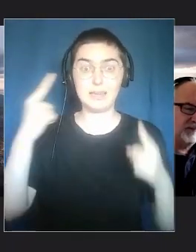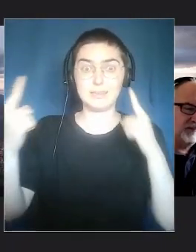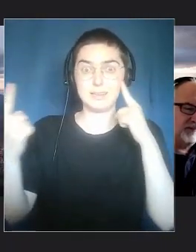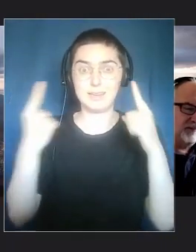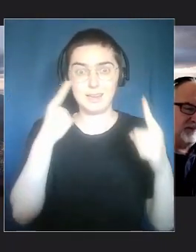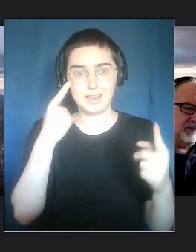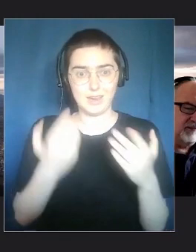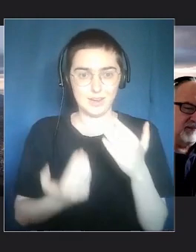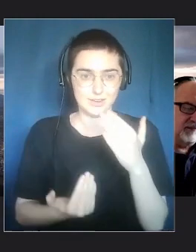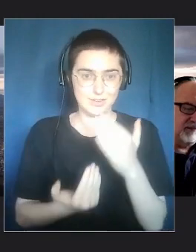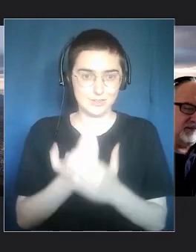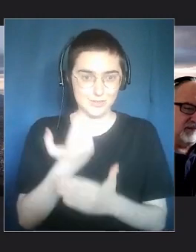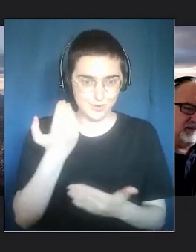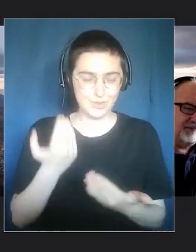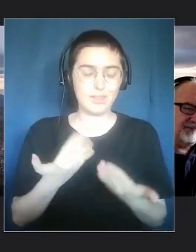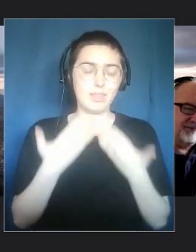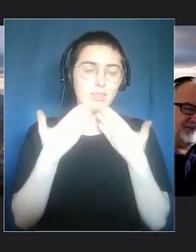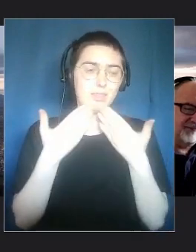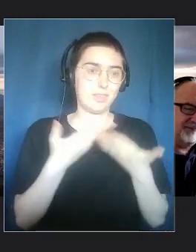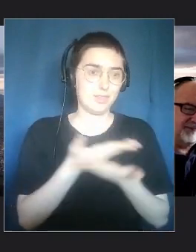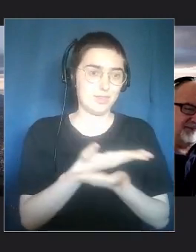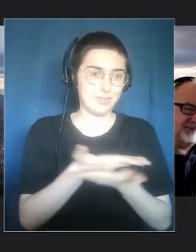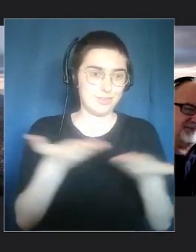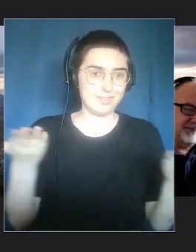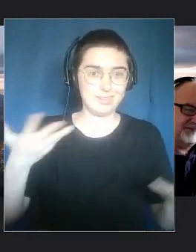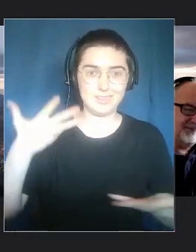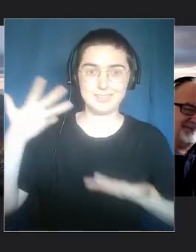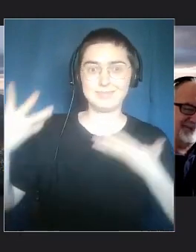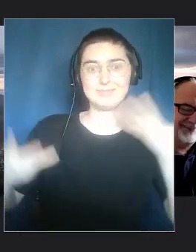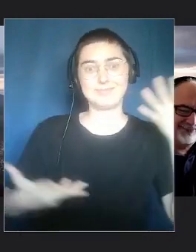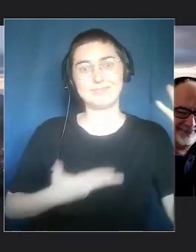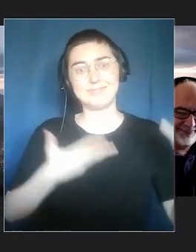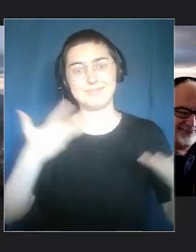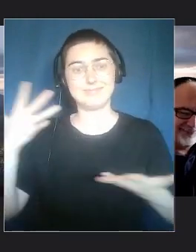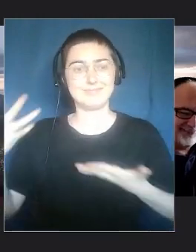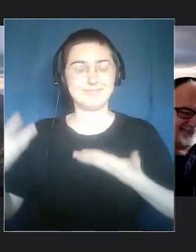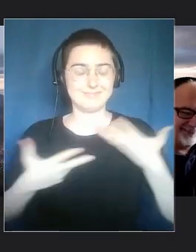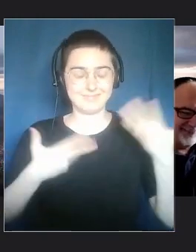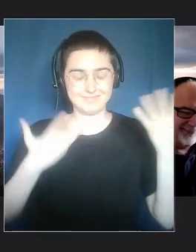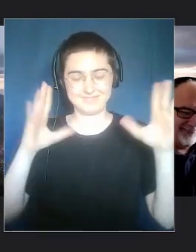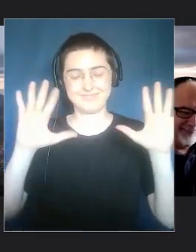wonderful ideas. Thank you for your enthusiasm.